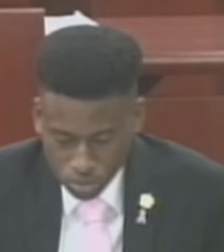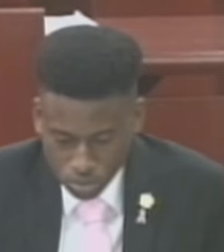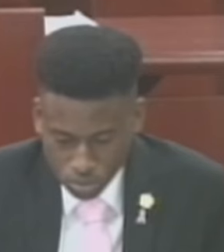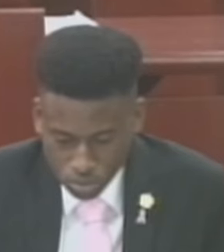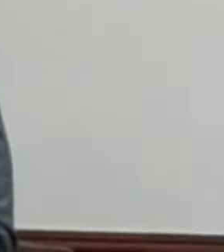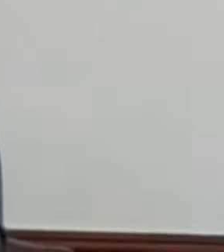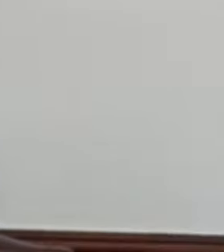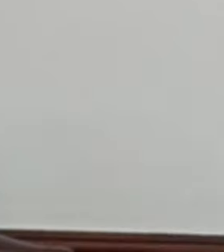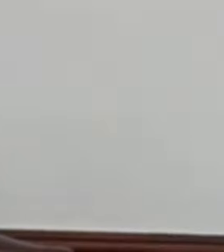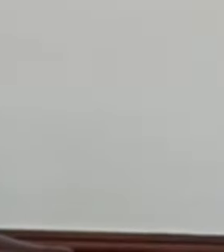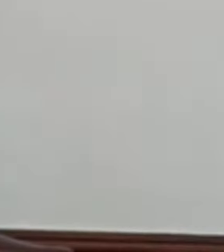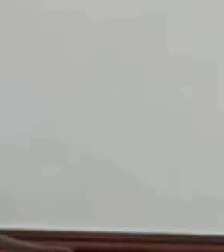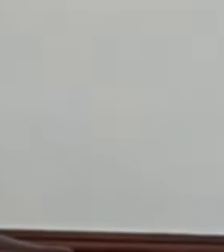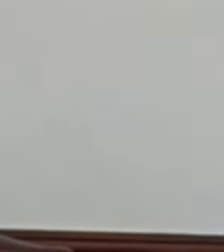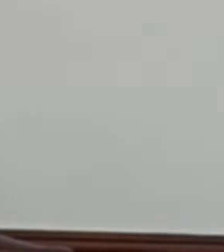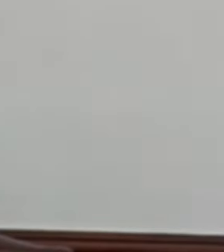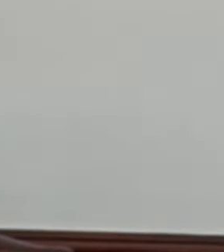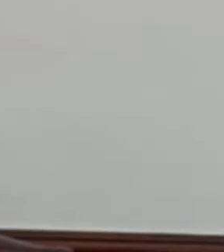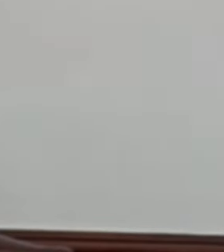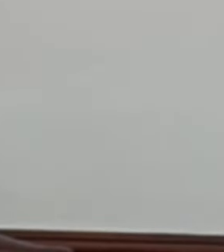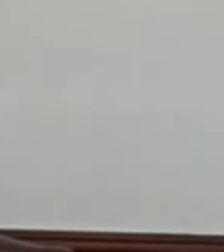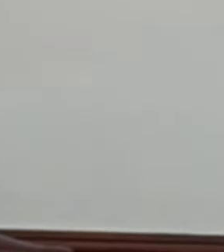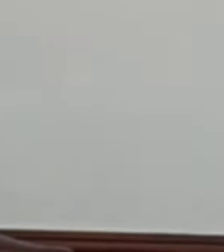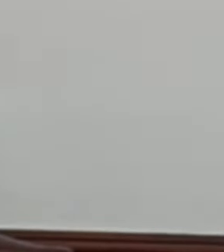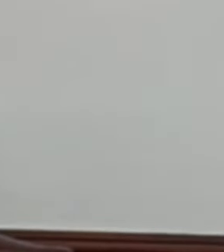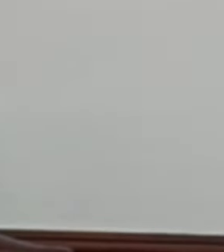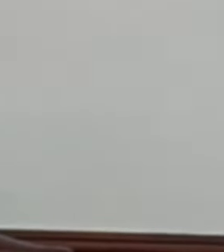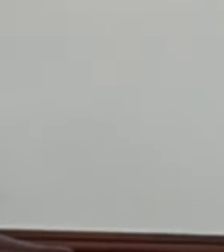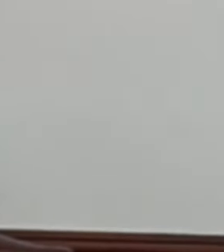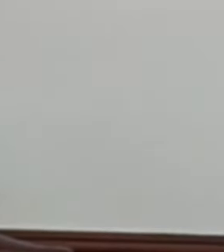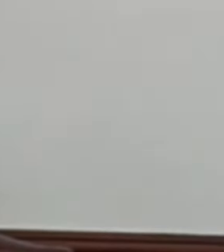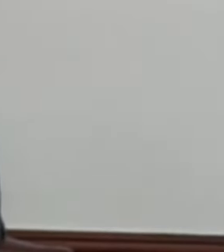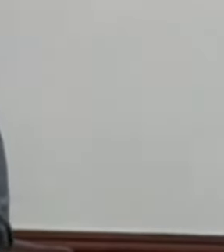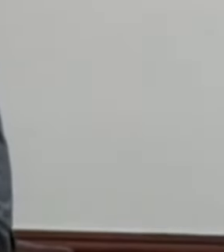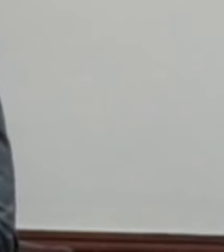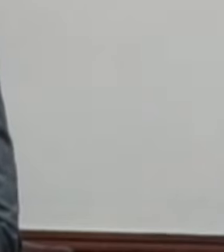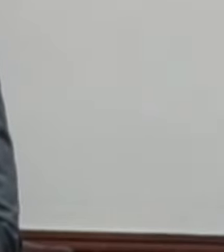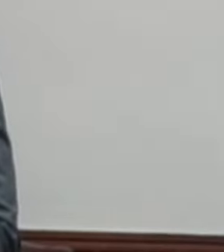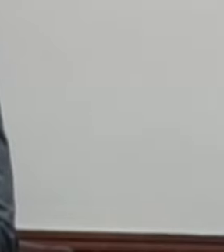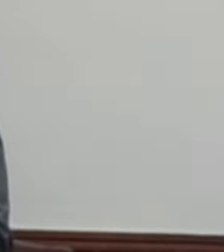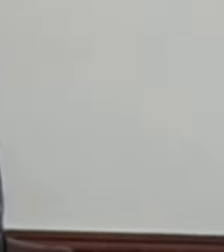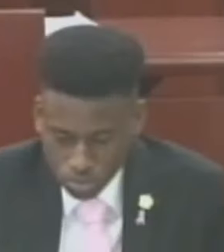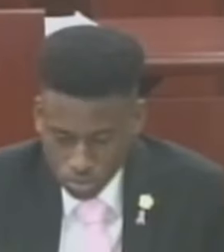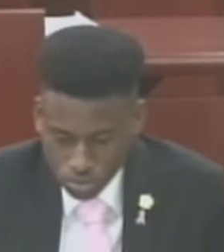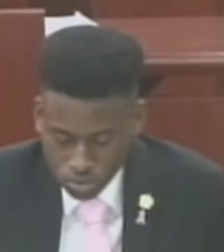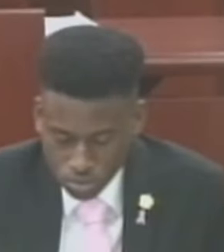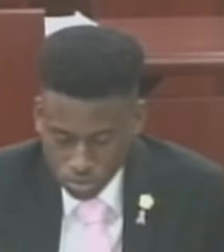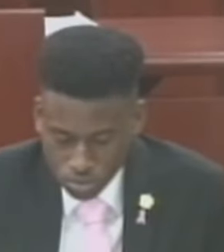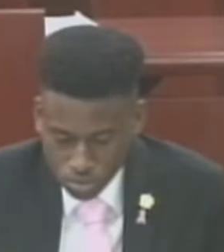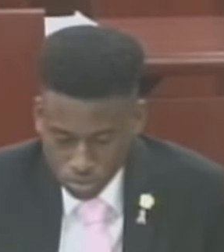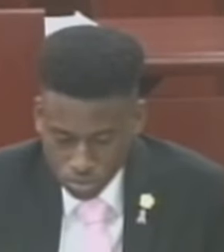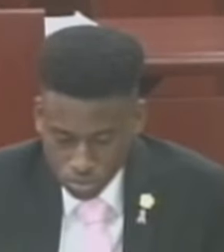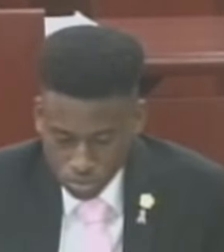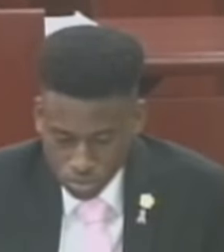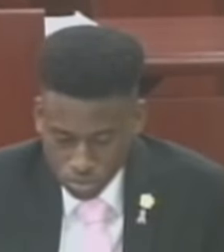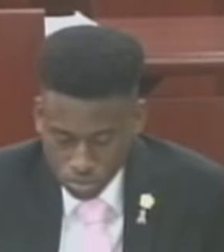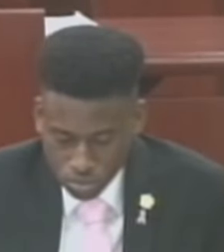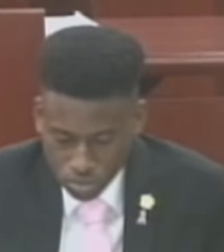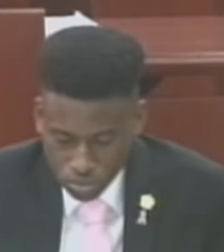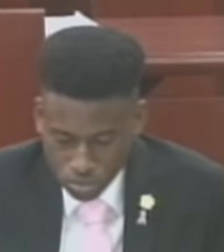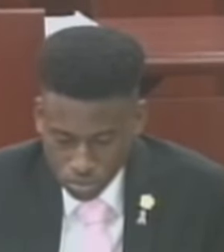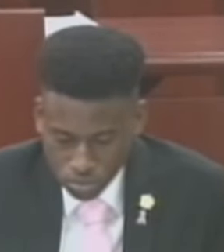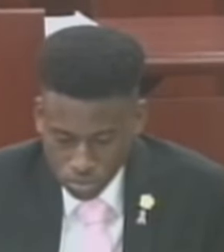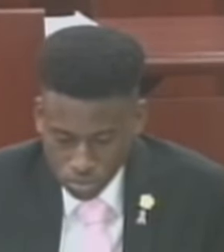at this point in time. and I want to encourage that all alumni here in St. Kitts and Navis continue to support their